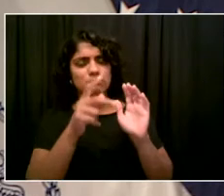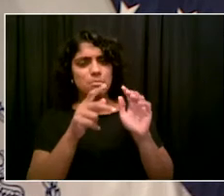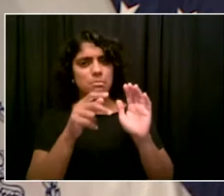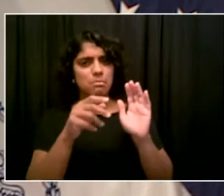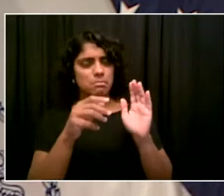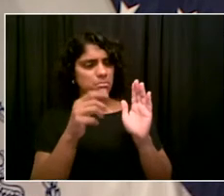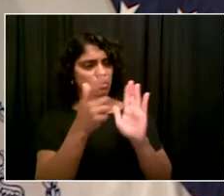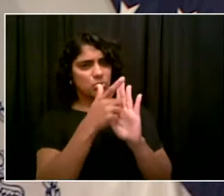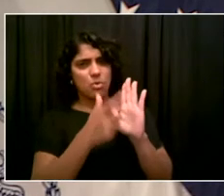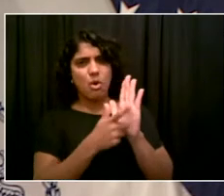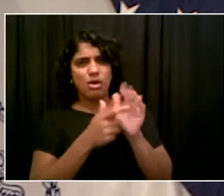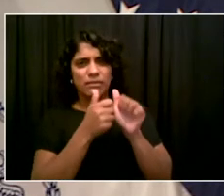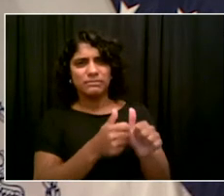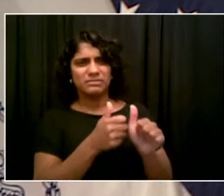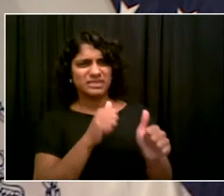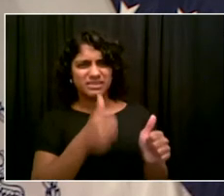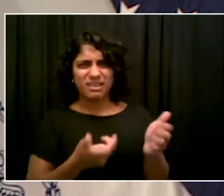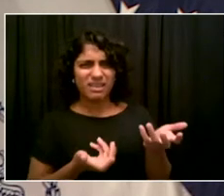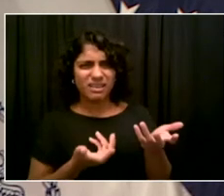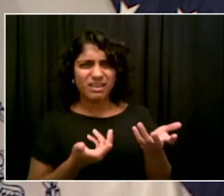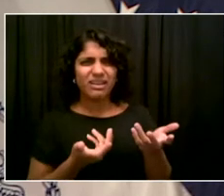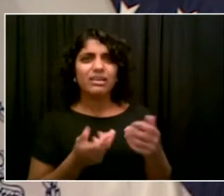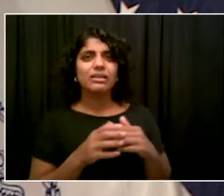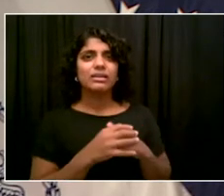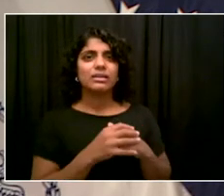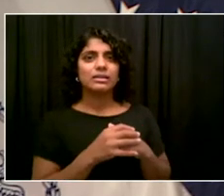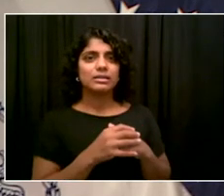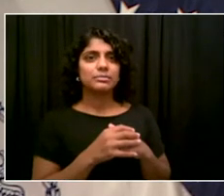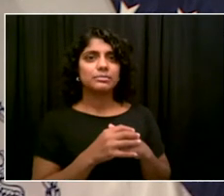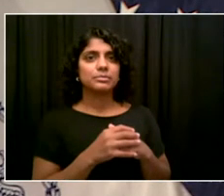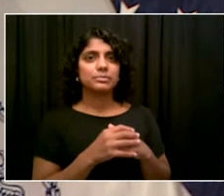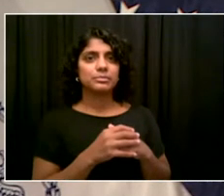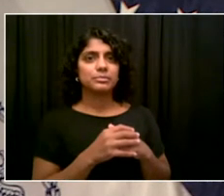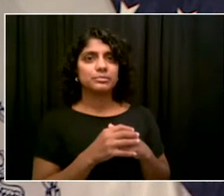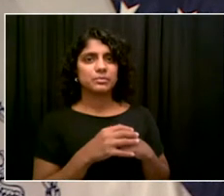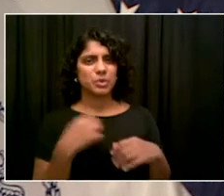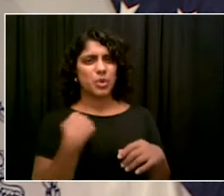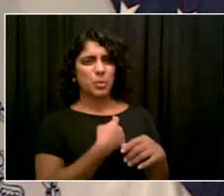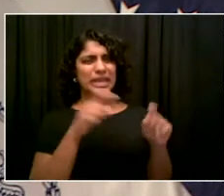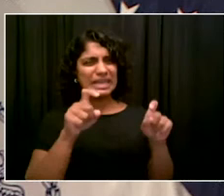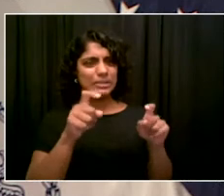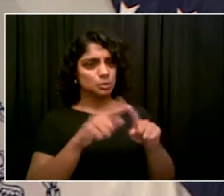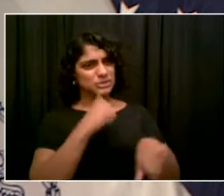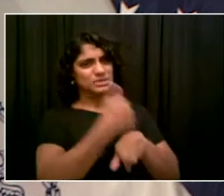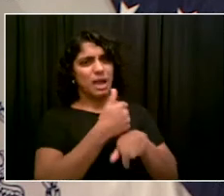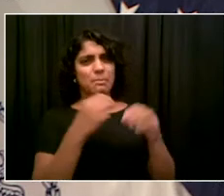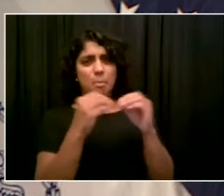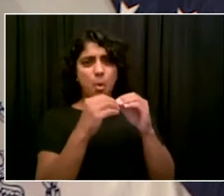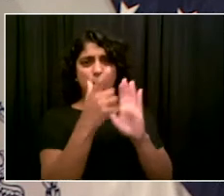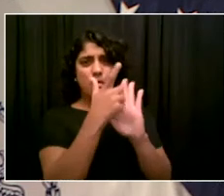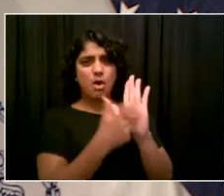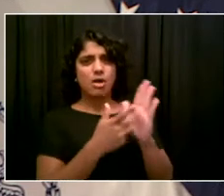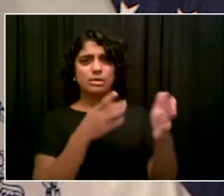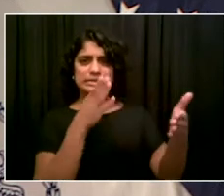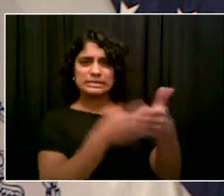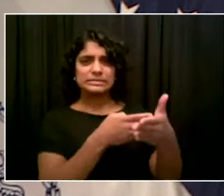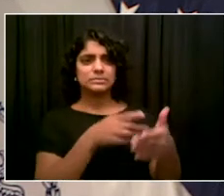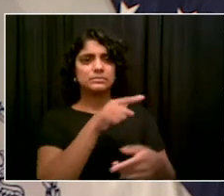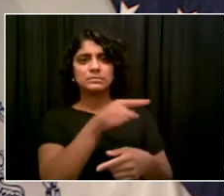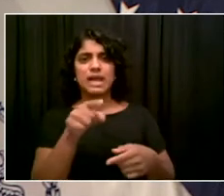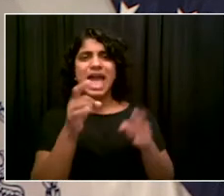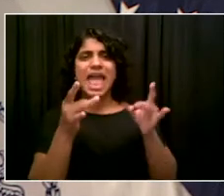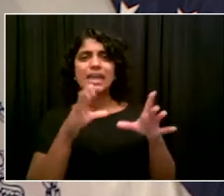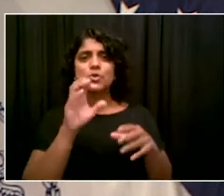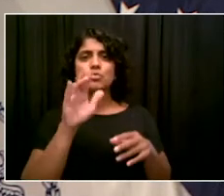perpetrators of hate crimes would have any effect in deterring them? And if not, what other measures could be taken? I have a lot of respect for the Assembly